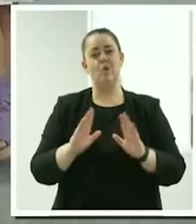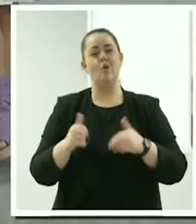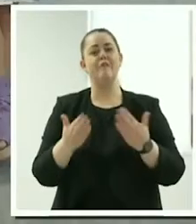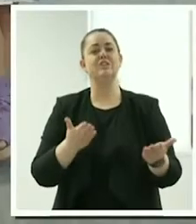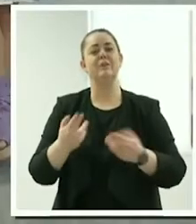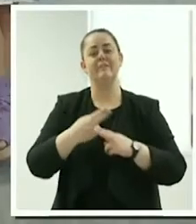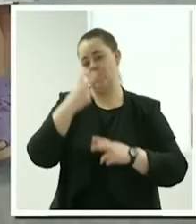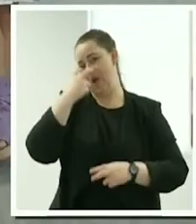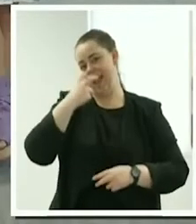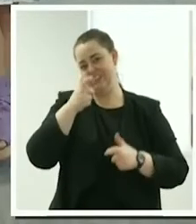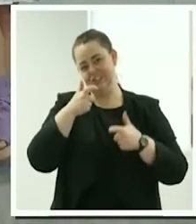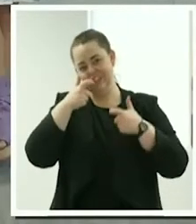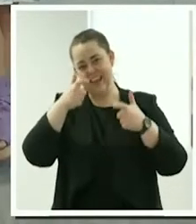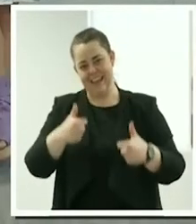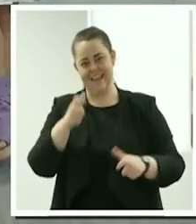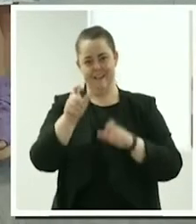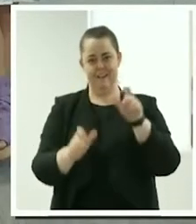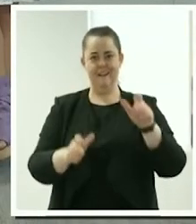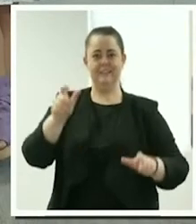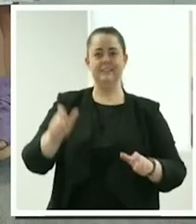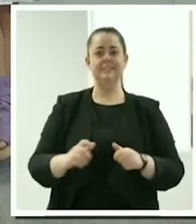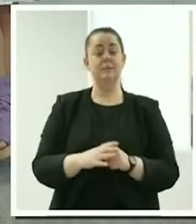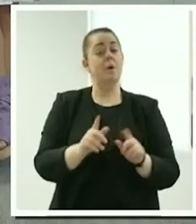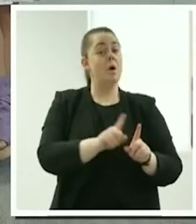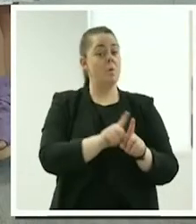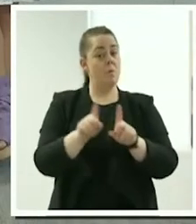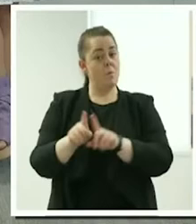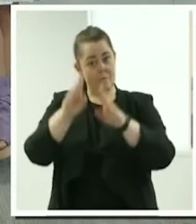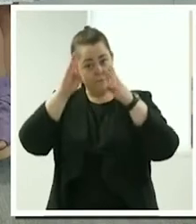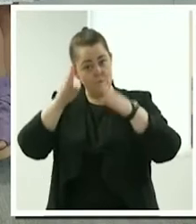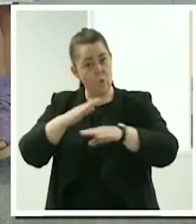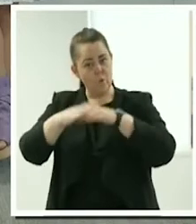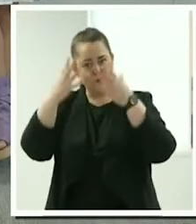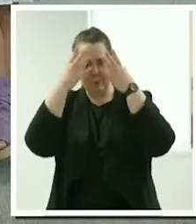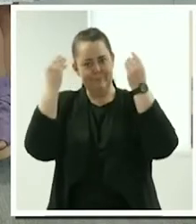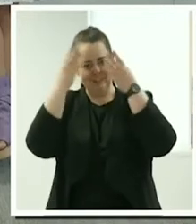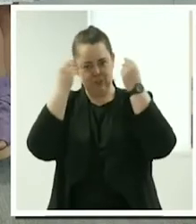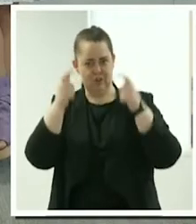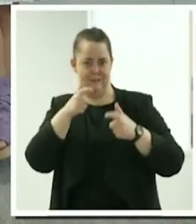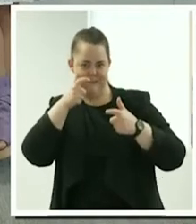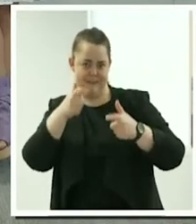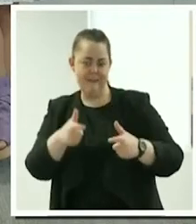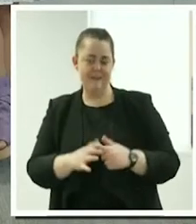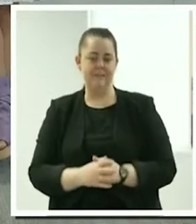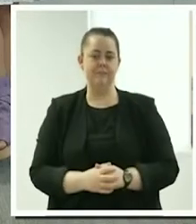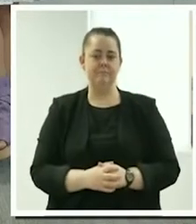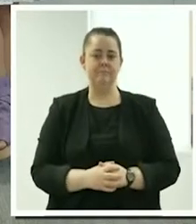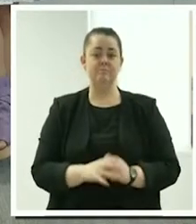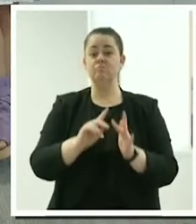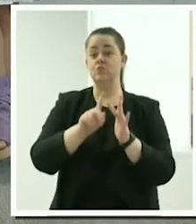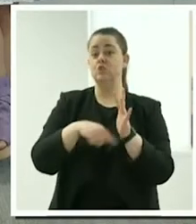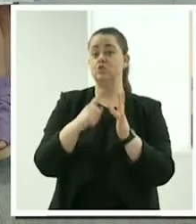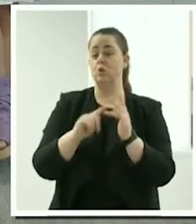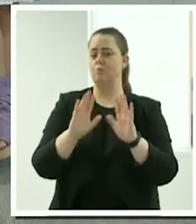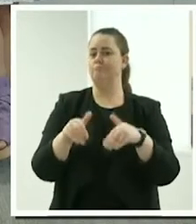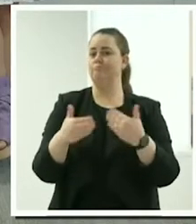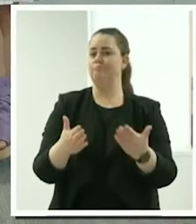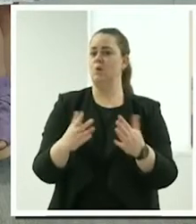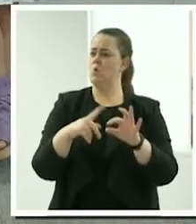clients, but also focusing on dementia care. Jo offers quality care